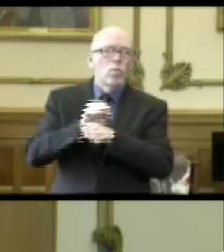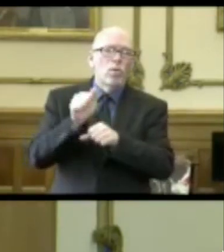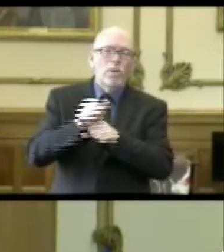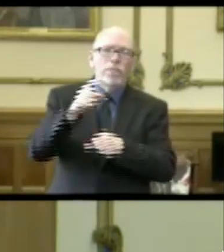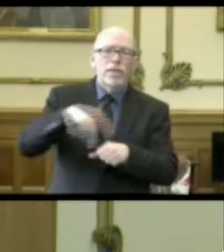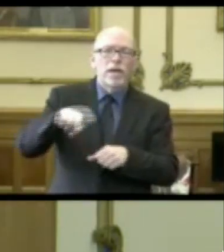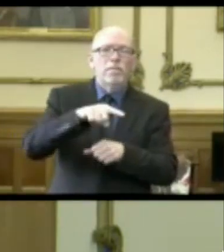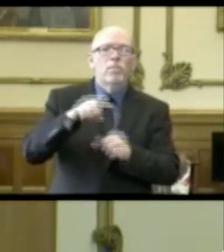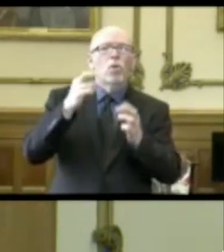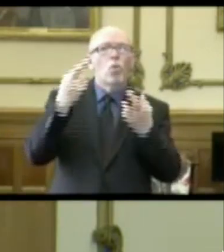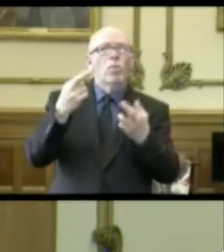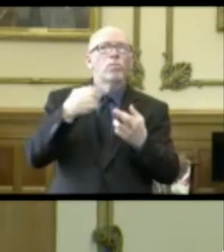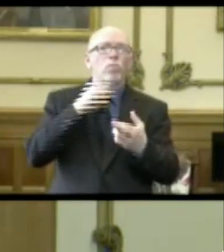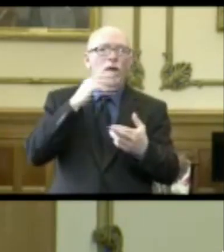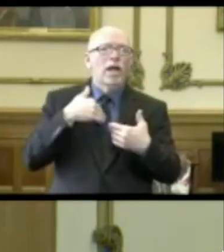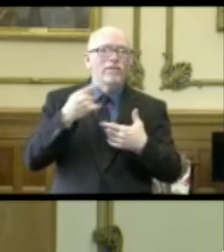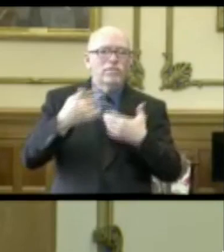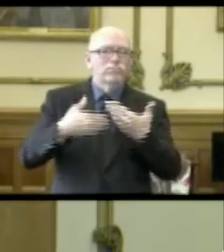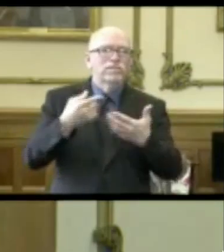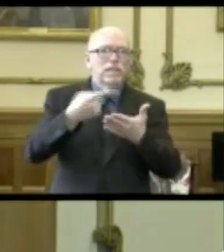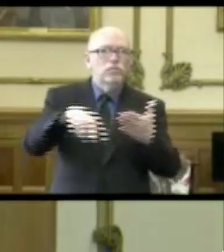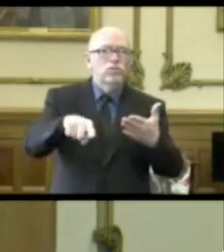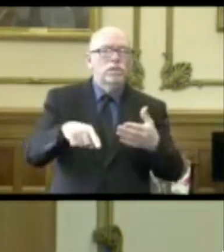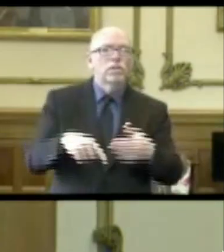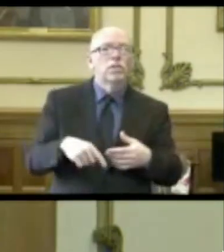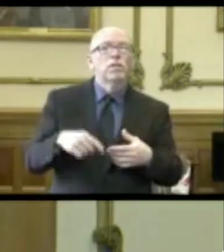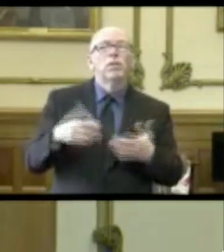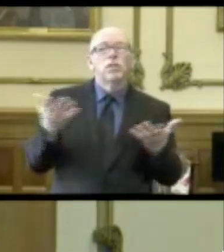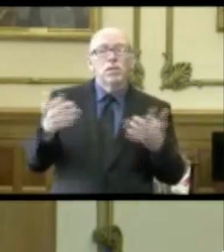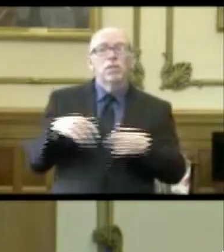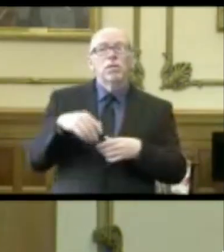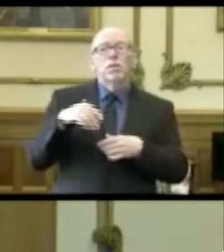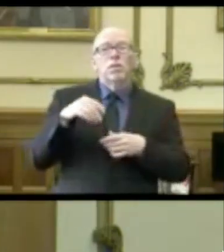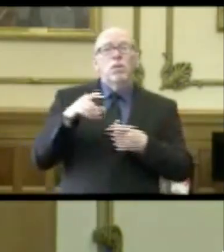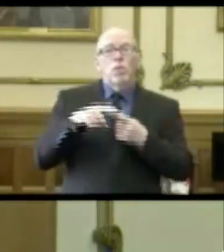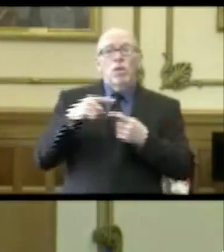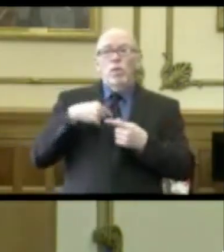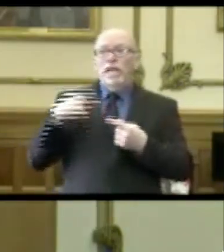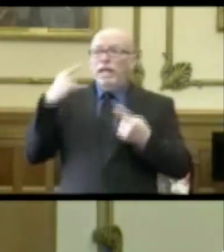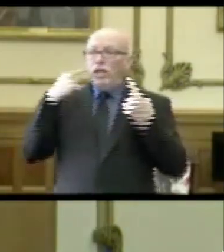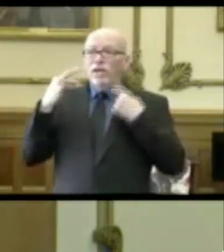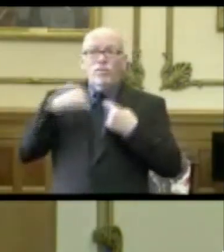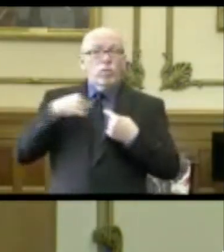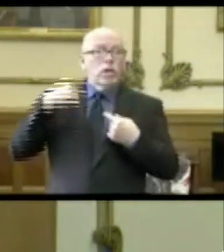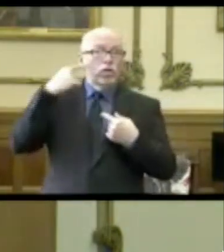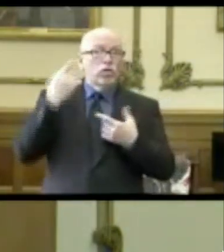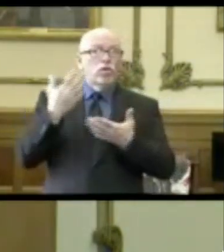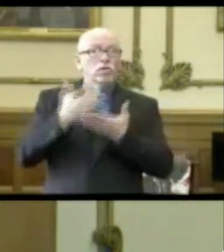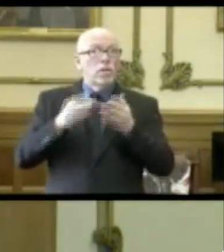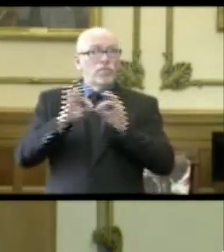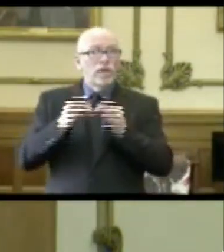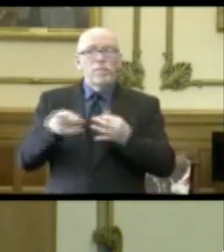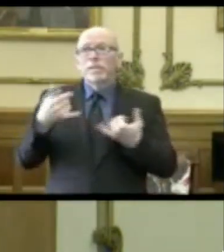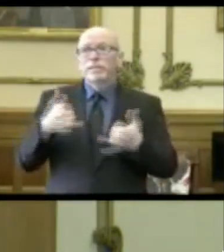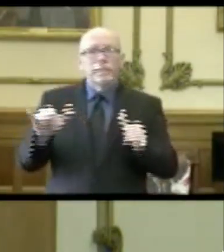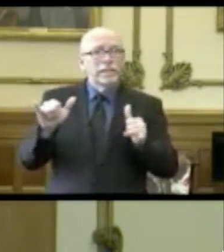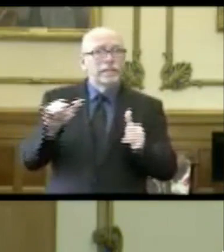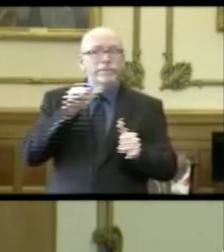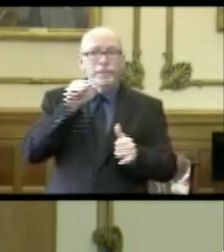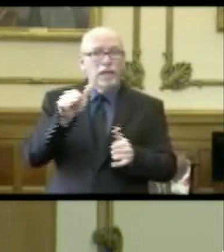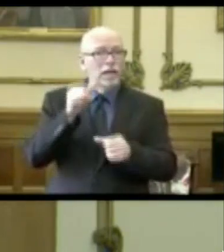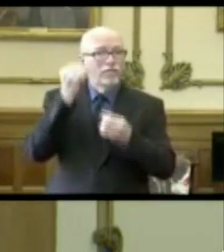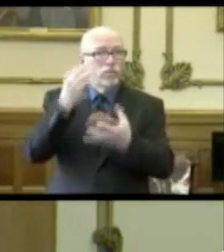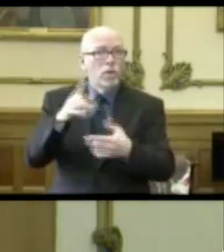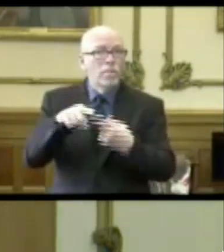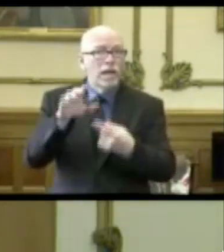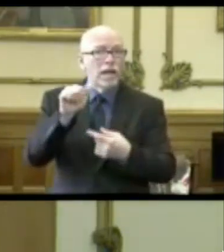them with the hope that we will have that rolled out next week. Then as we hear and if we hear that there are families who are not being informed about